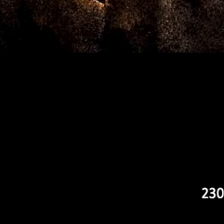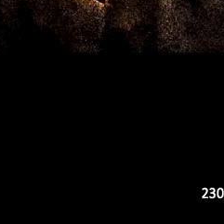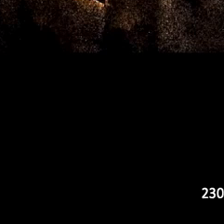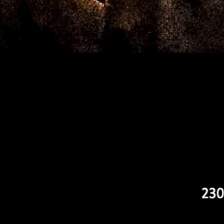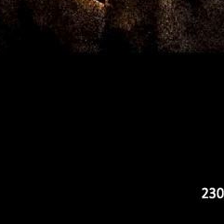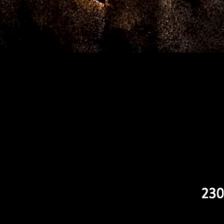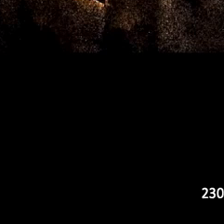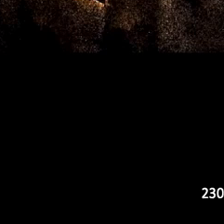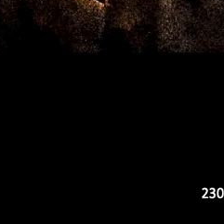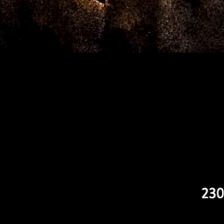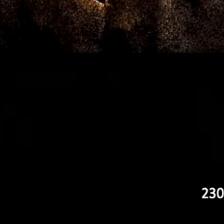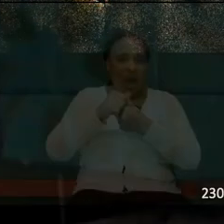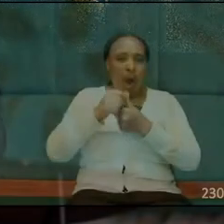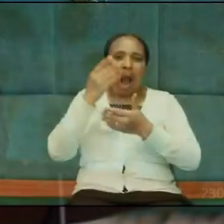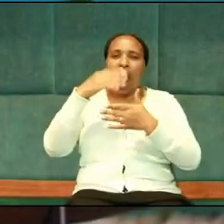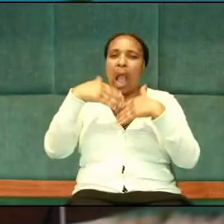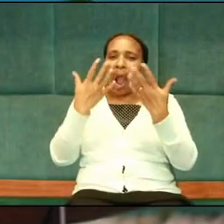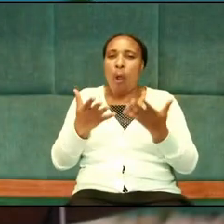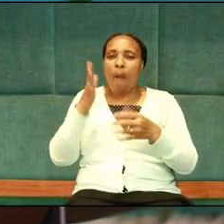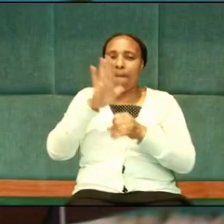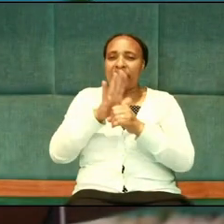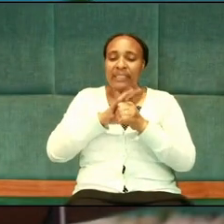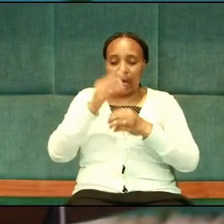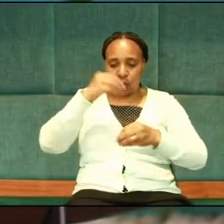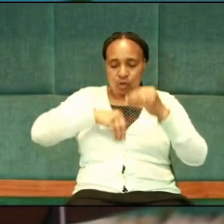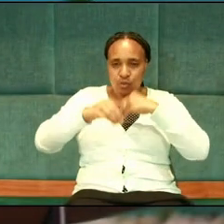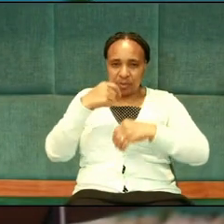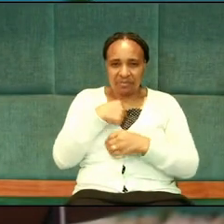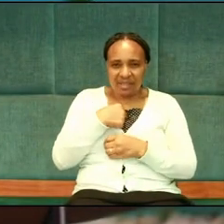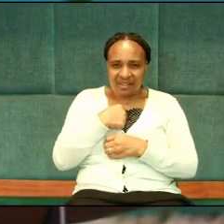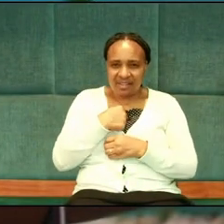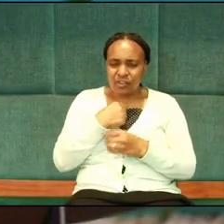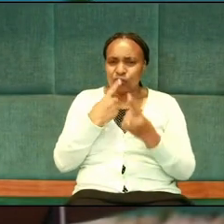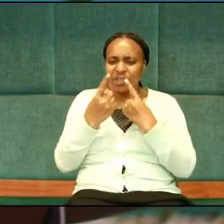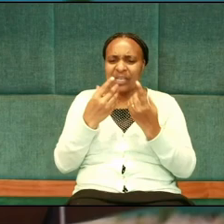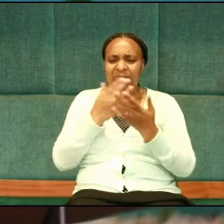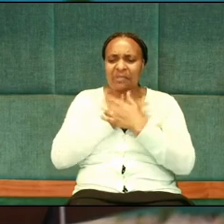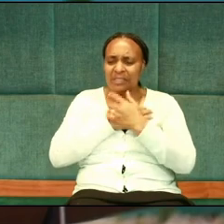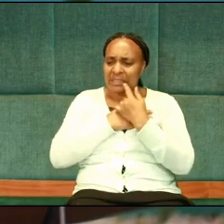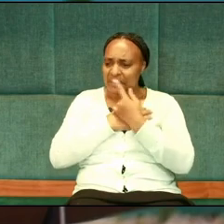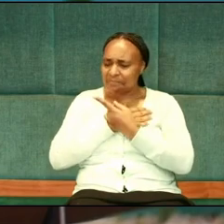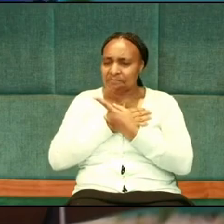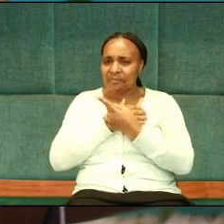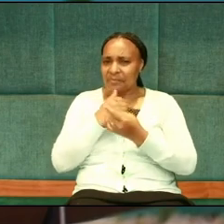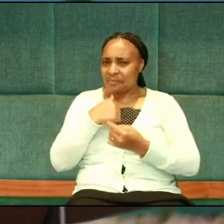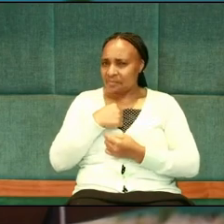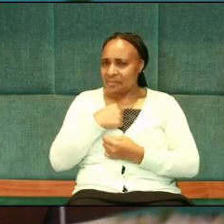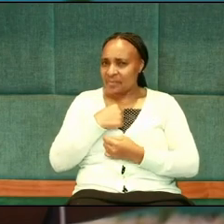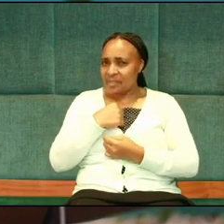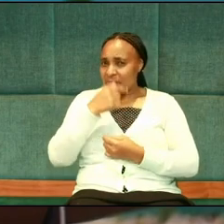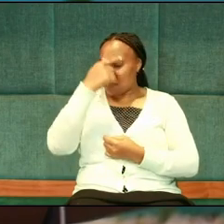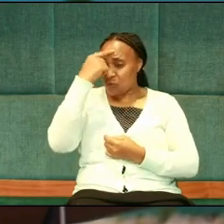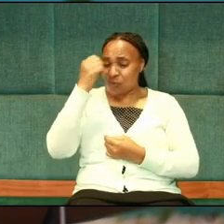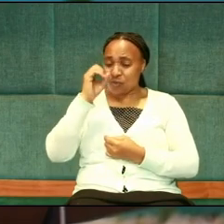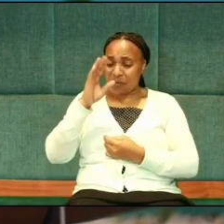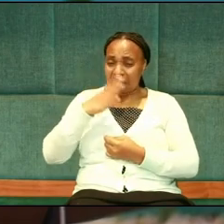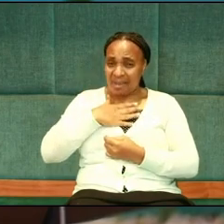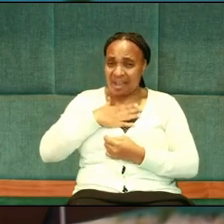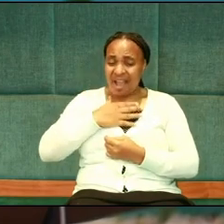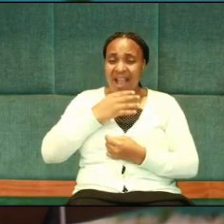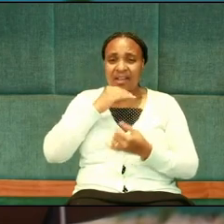to my happiness? All it may take is to be talking to a friend and tell them, look, if not because of my husband,